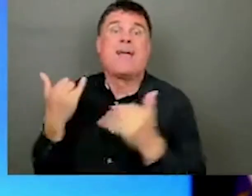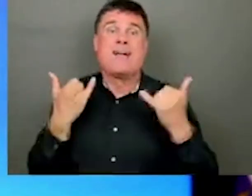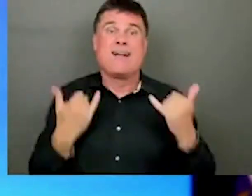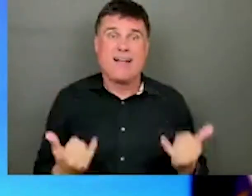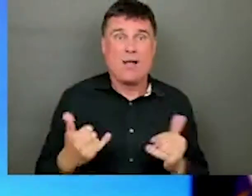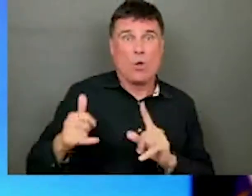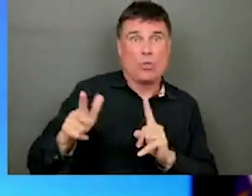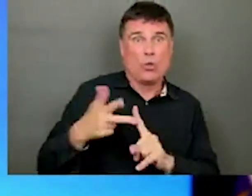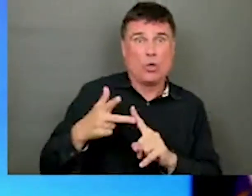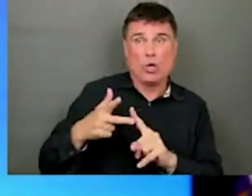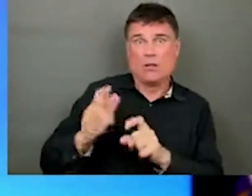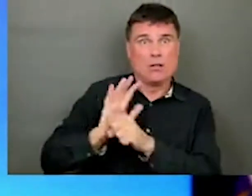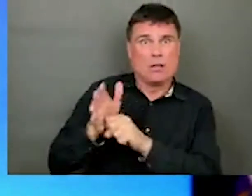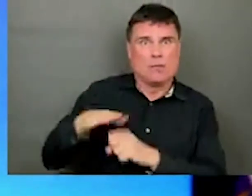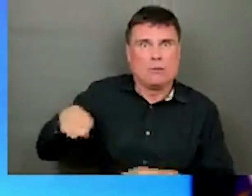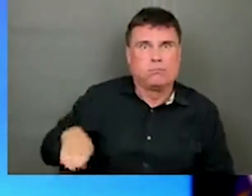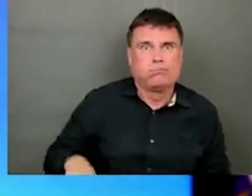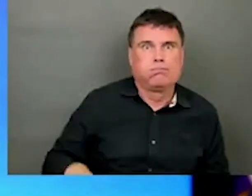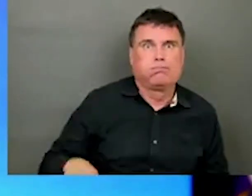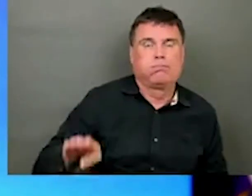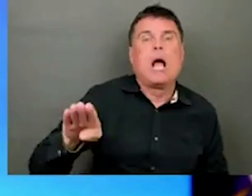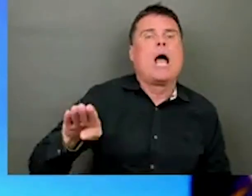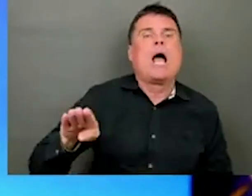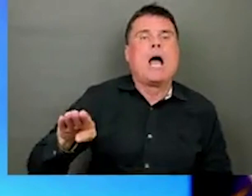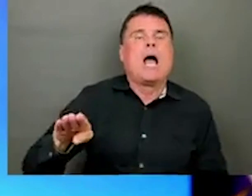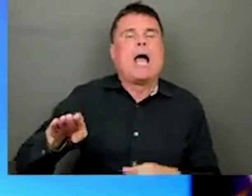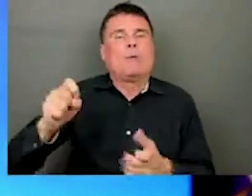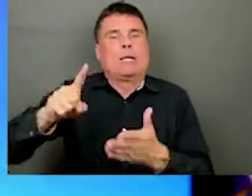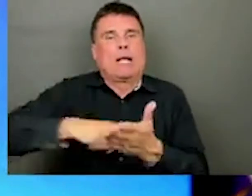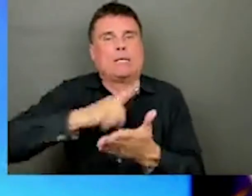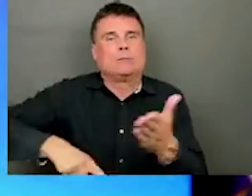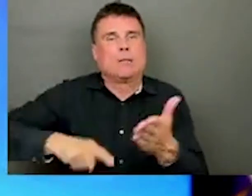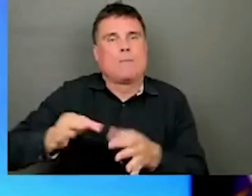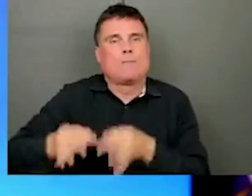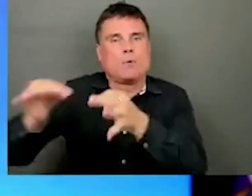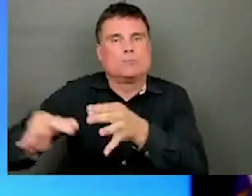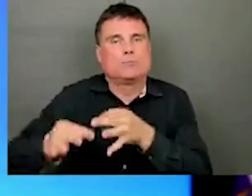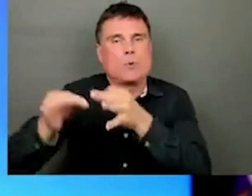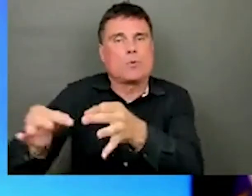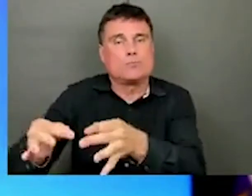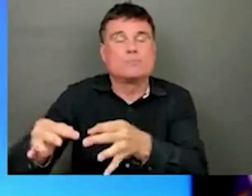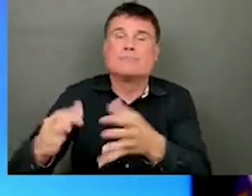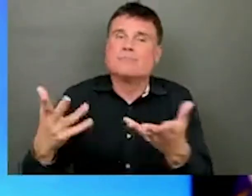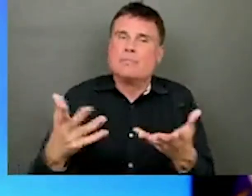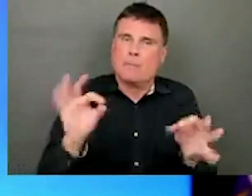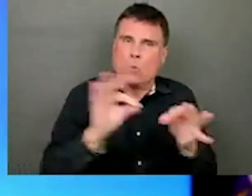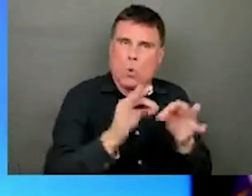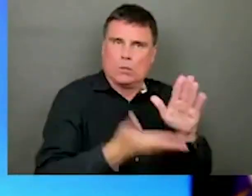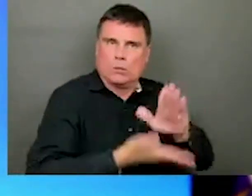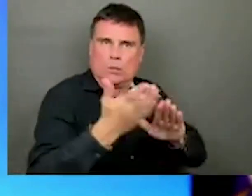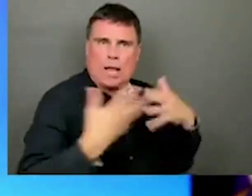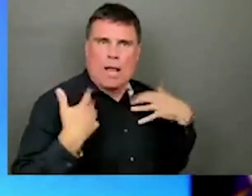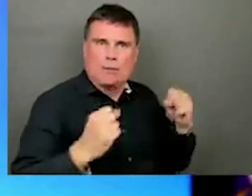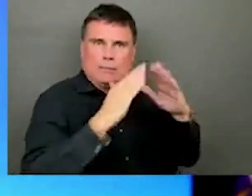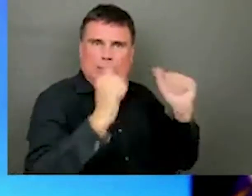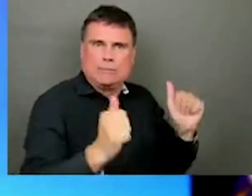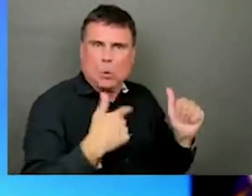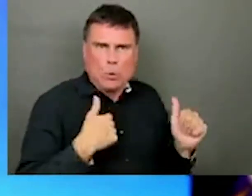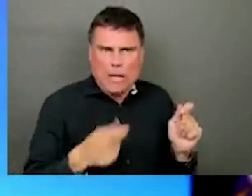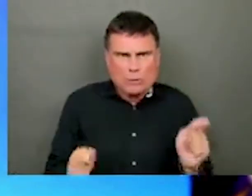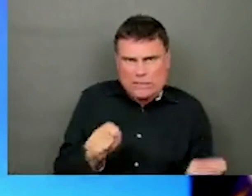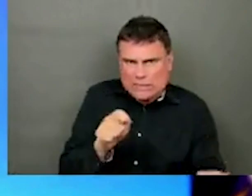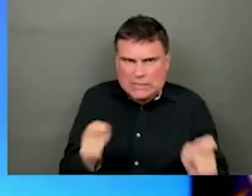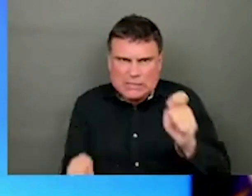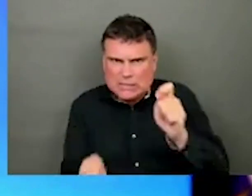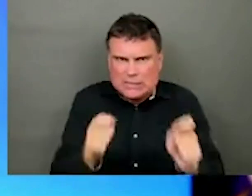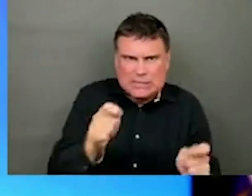addressed that by responding as you'd expect the health system to respond. I think we've done an exceptional job in doing that and